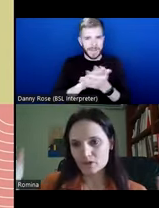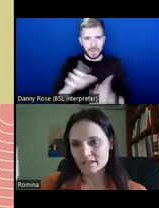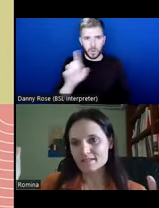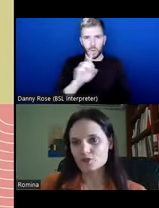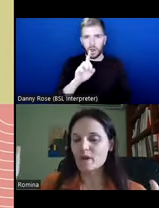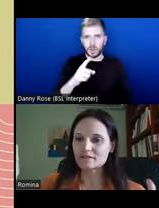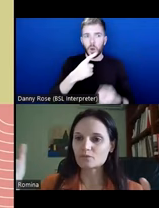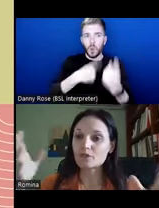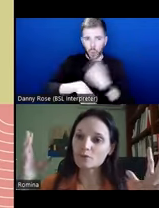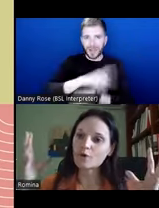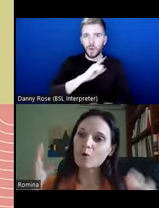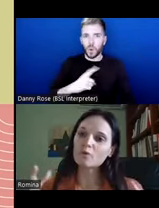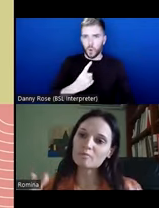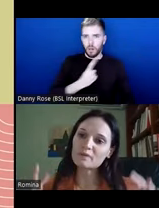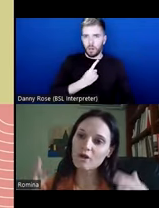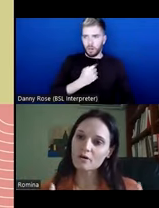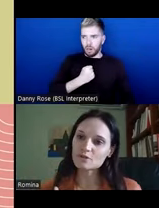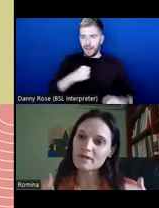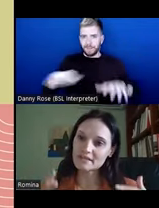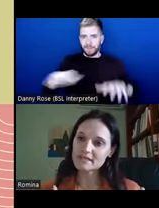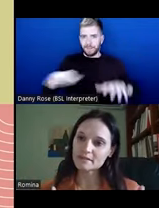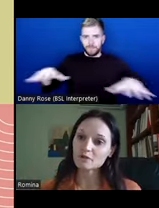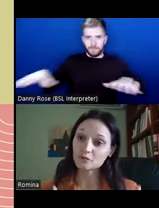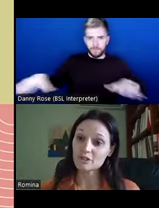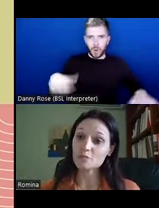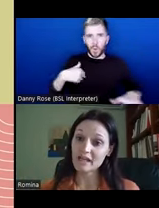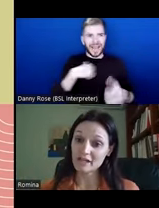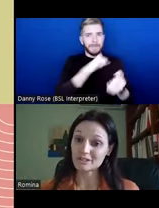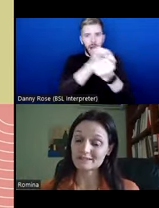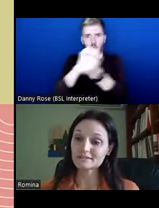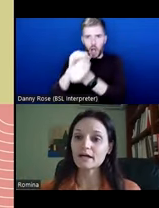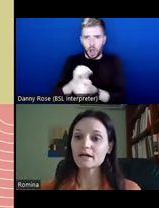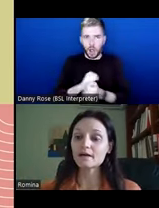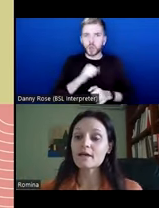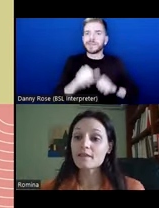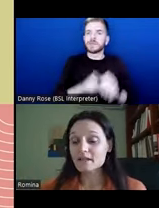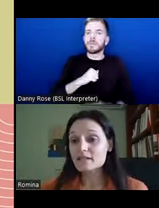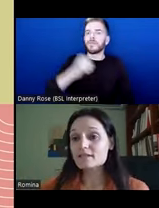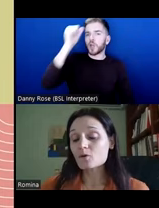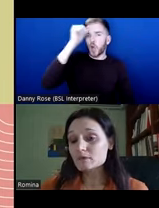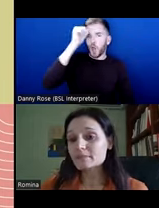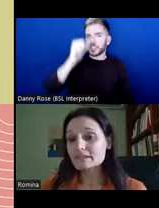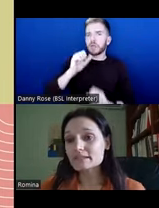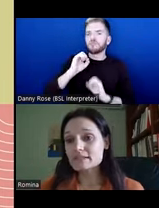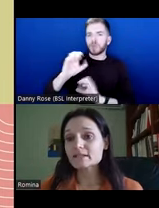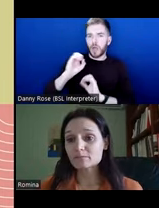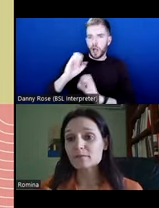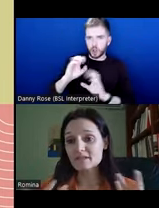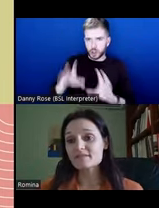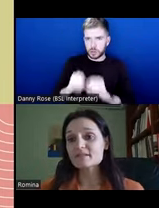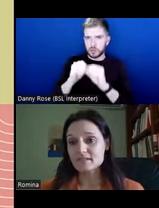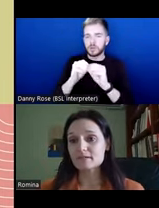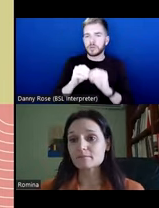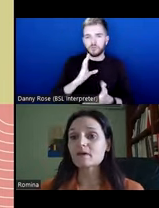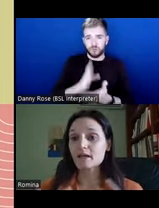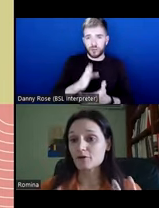epistemologically situated. We all belong to a system of knowledge production that is ultimately decided by